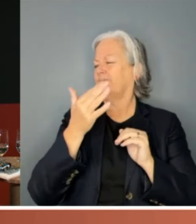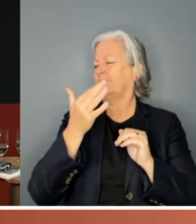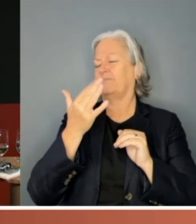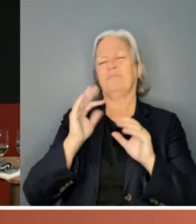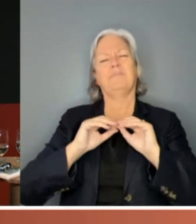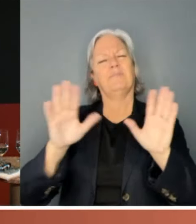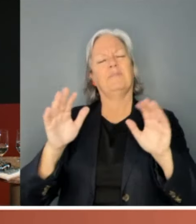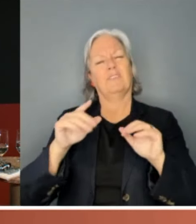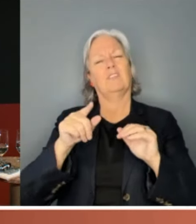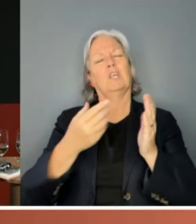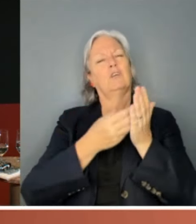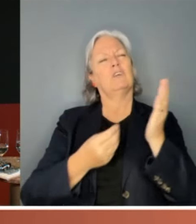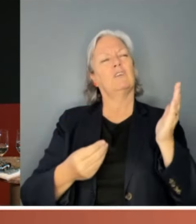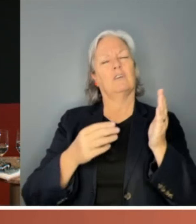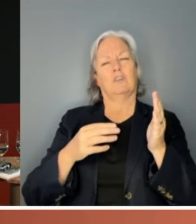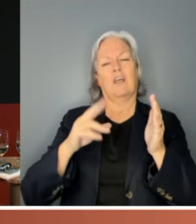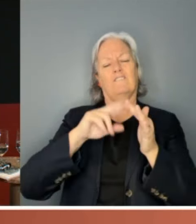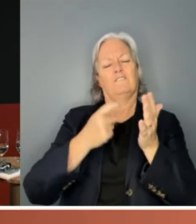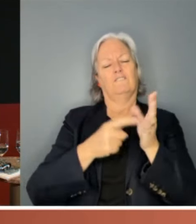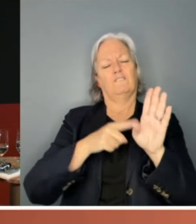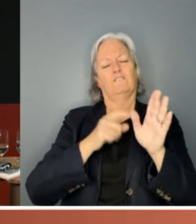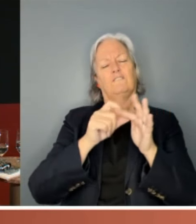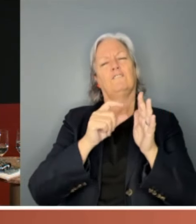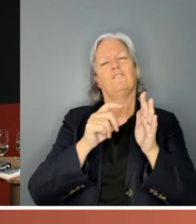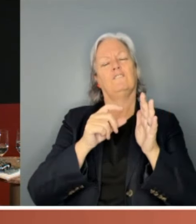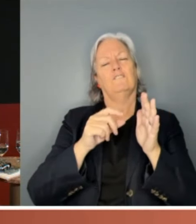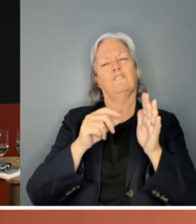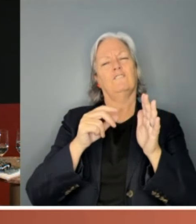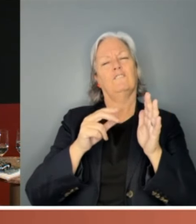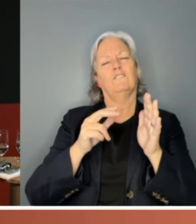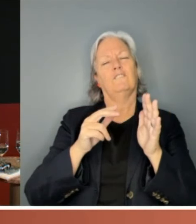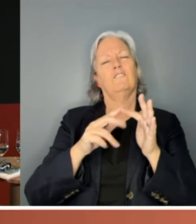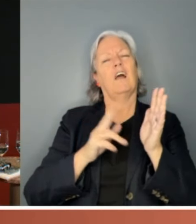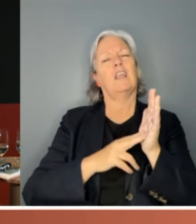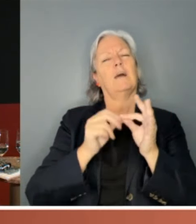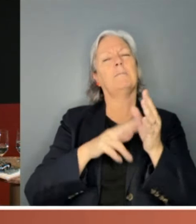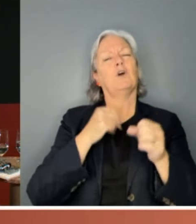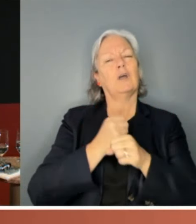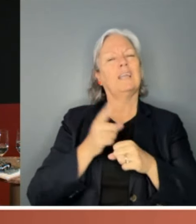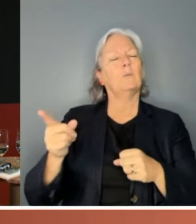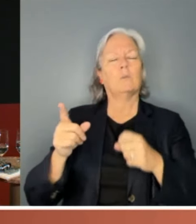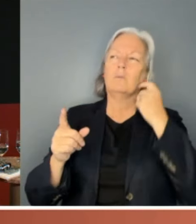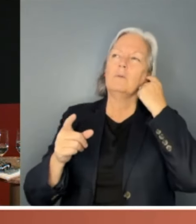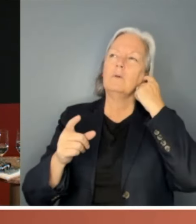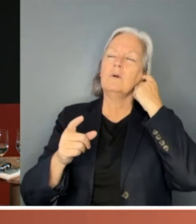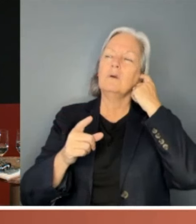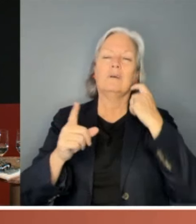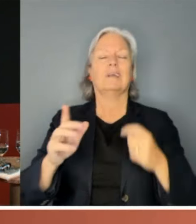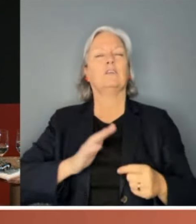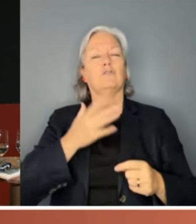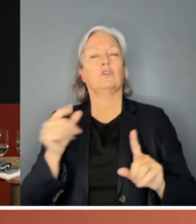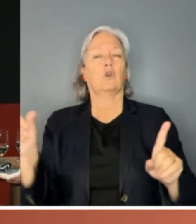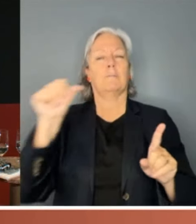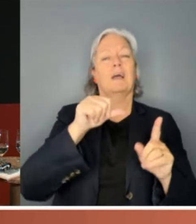Treasurer Josh Frydenberg letting it be known that he was interested in coming back to Parliament and